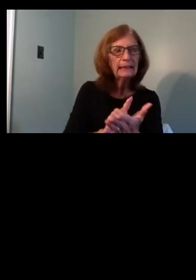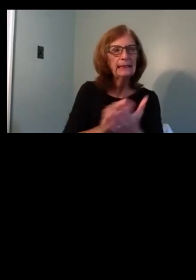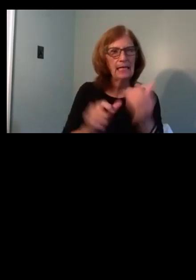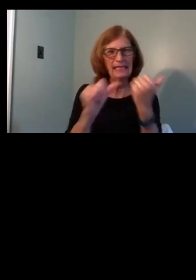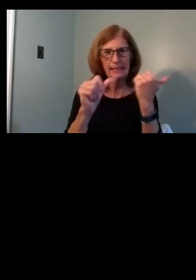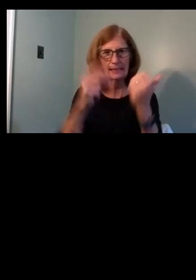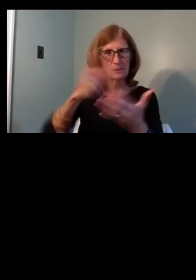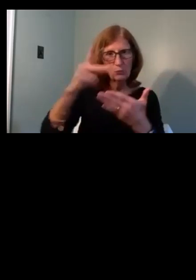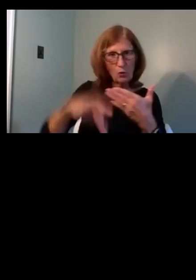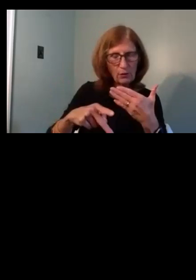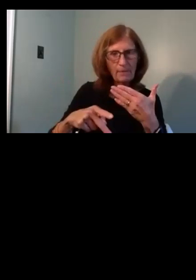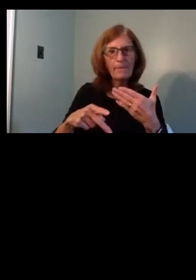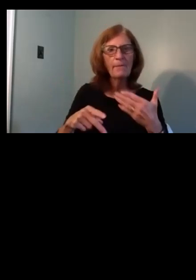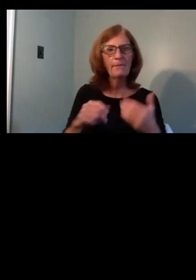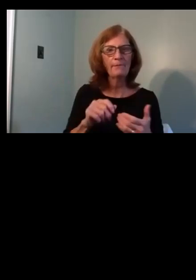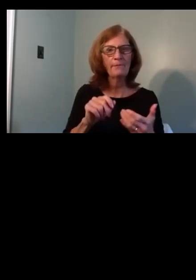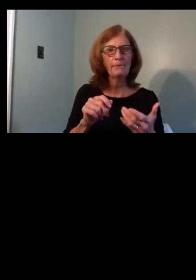$5,000.